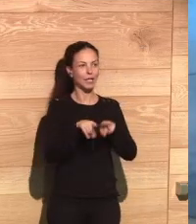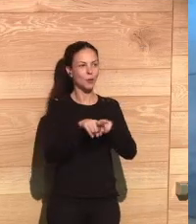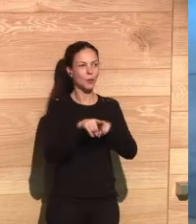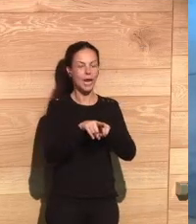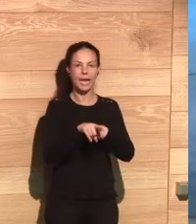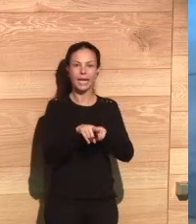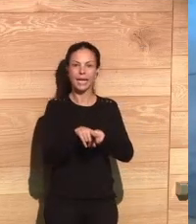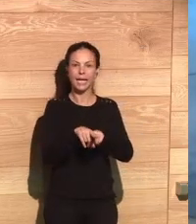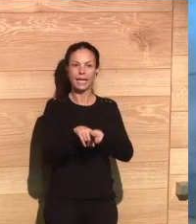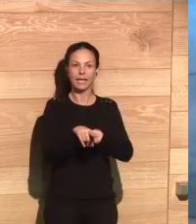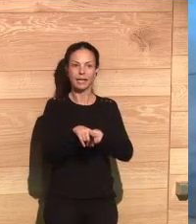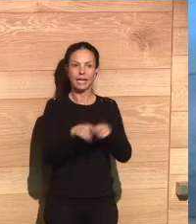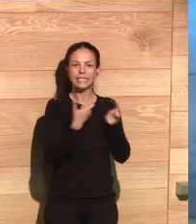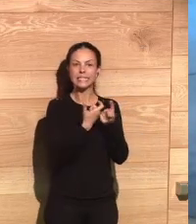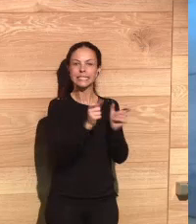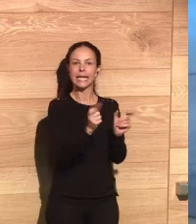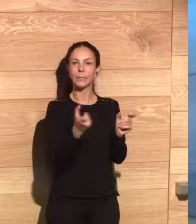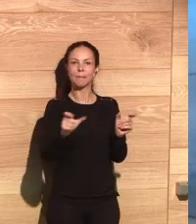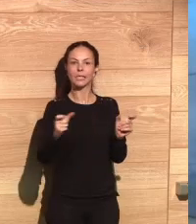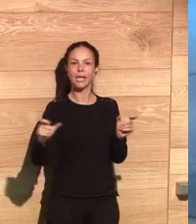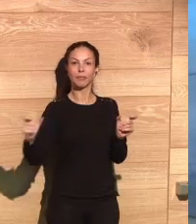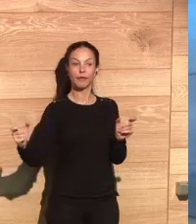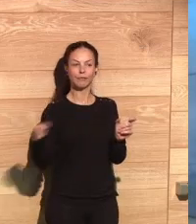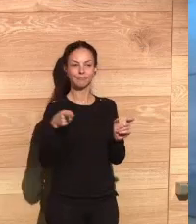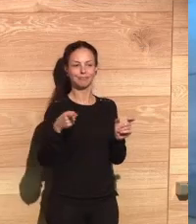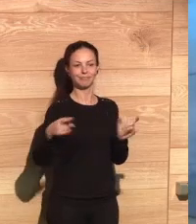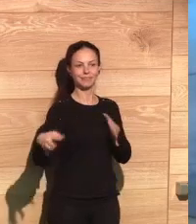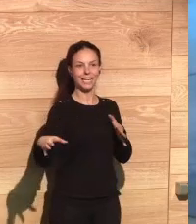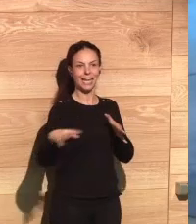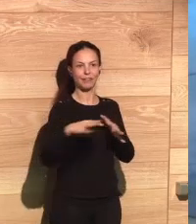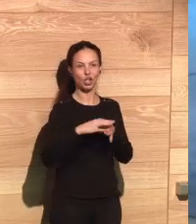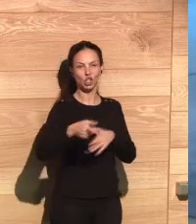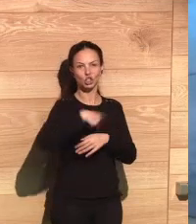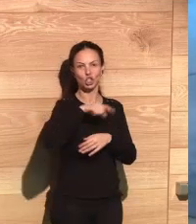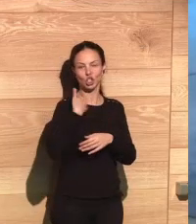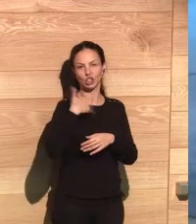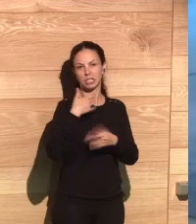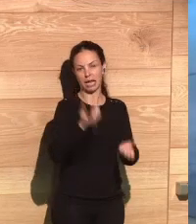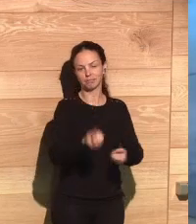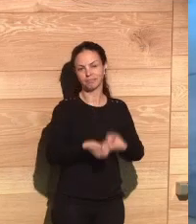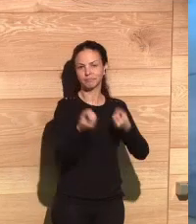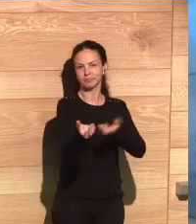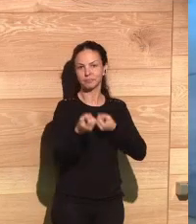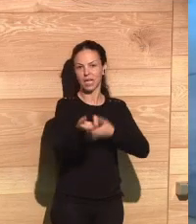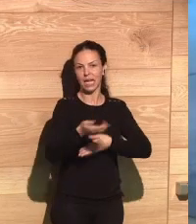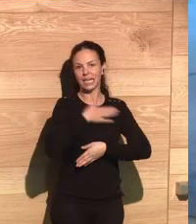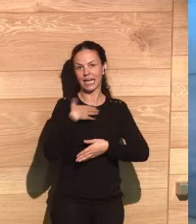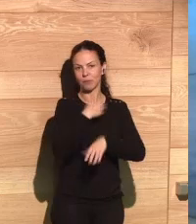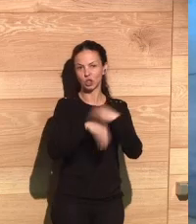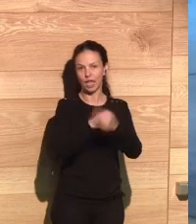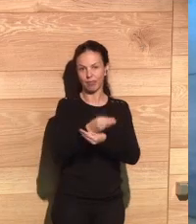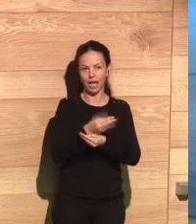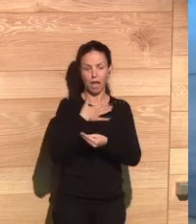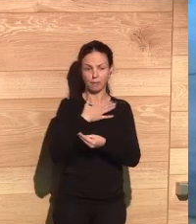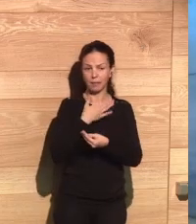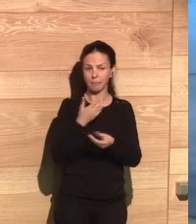previously expressed that we want to do. So for example, if I wear a Fitbit, I'm okay with that nudging me and buzzing me and sending me advertisements to